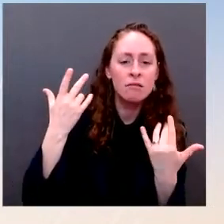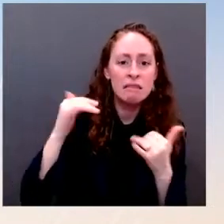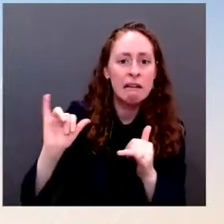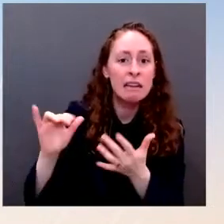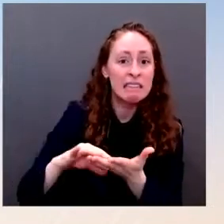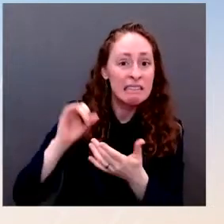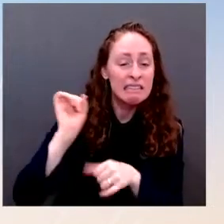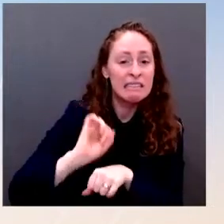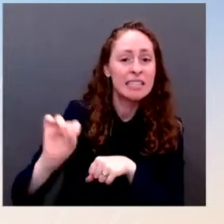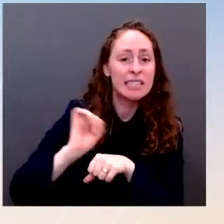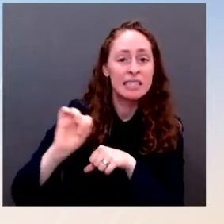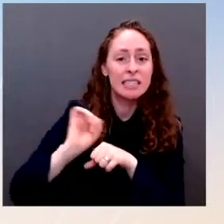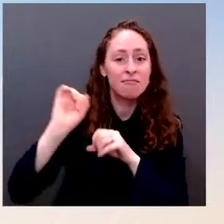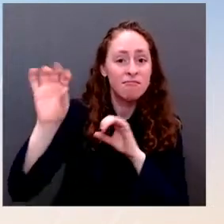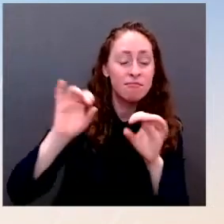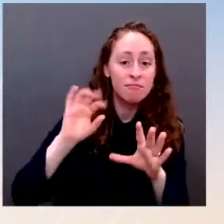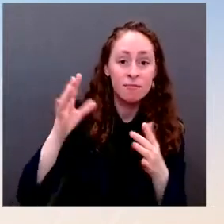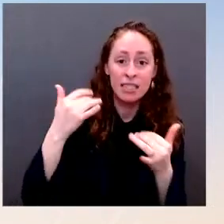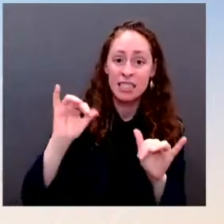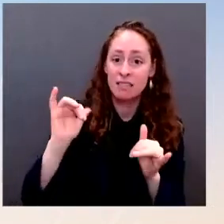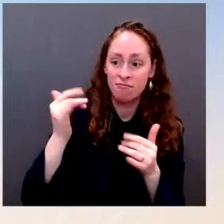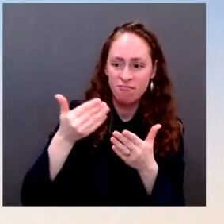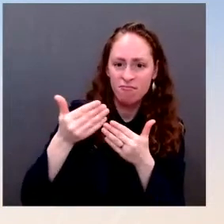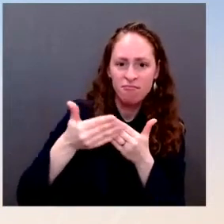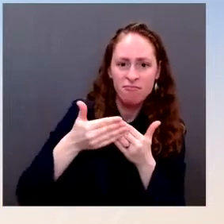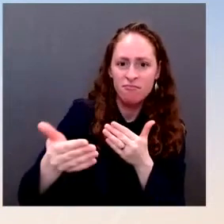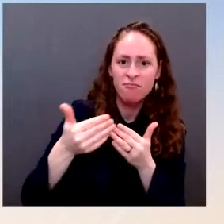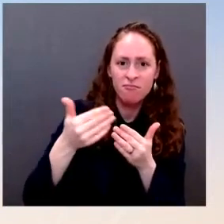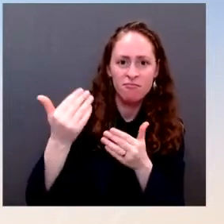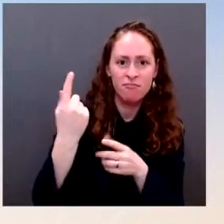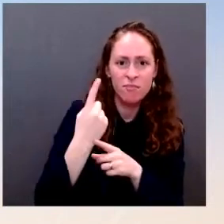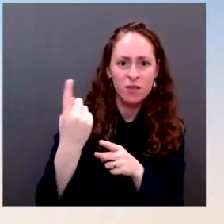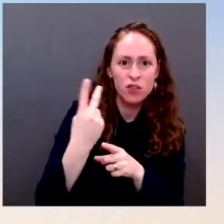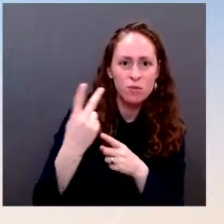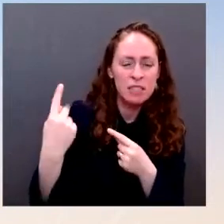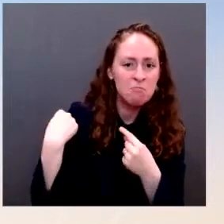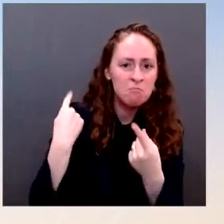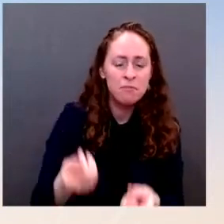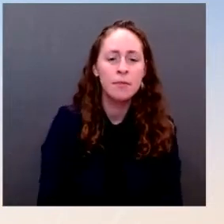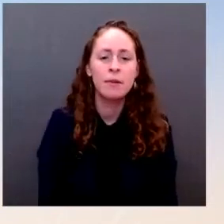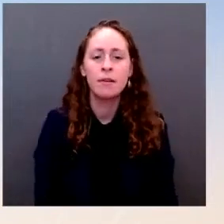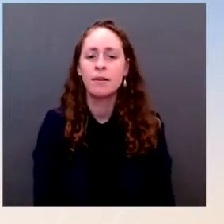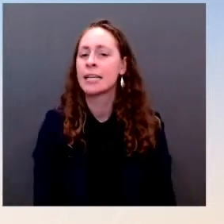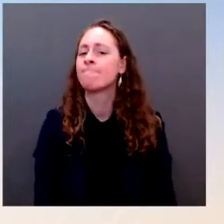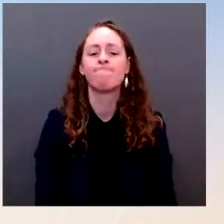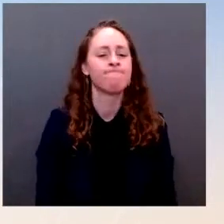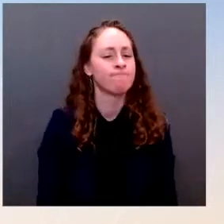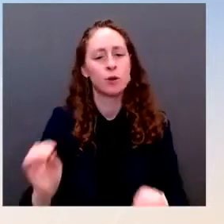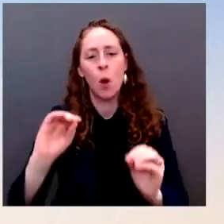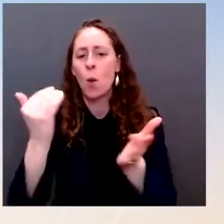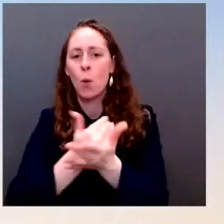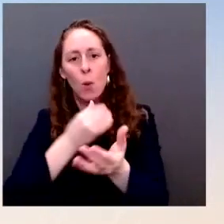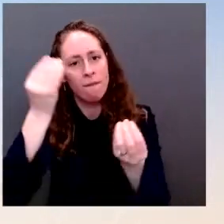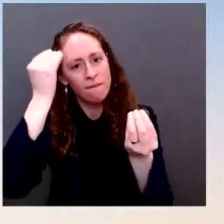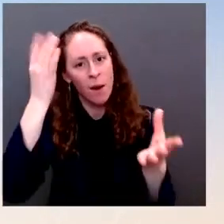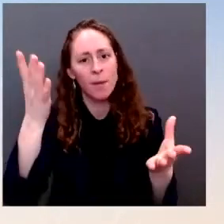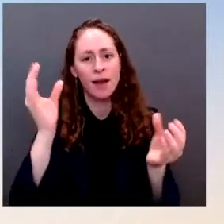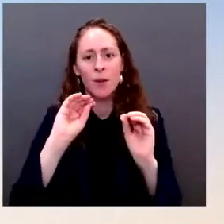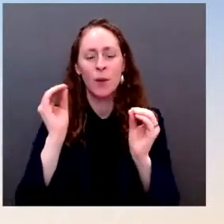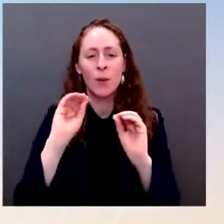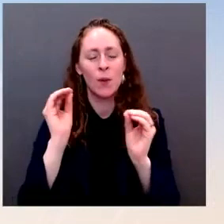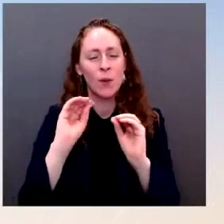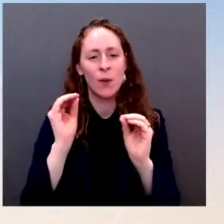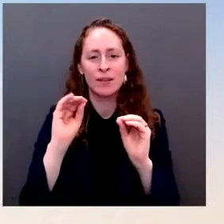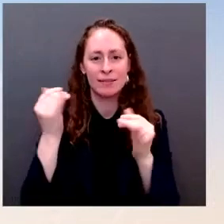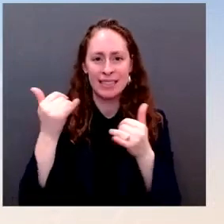from the order? Ms. So, I don't have an update on numbers. It's changing constantly. I know we confirmed, I think it was last Friday, so I'm sure it's changed since then, that we